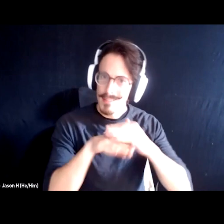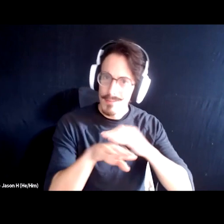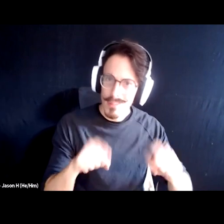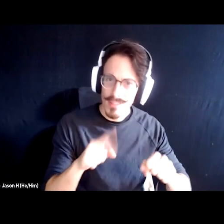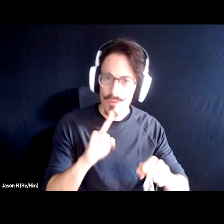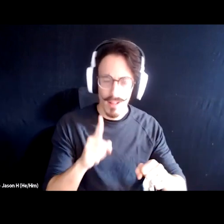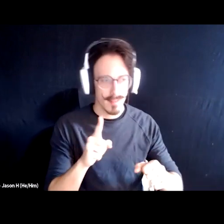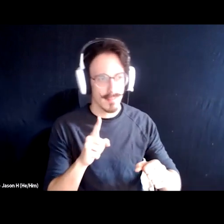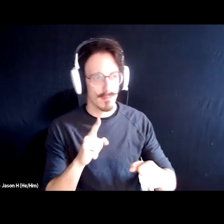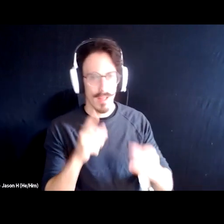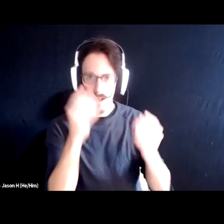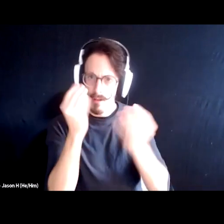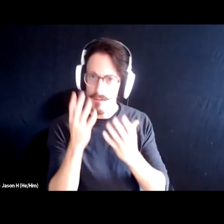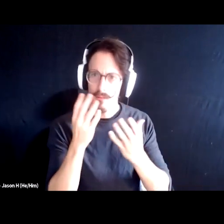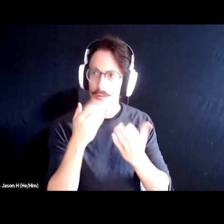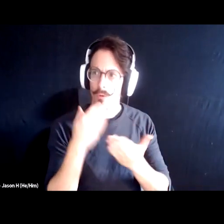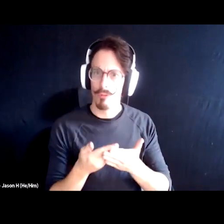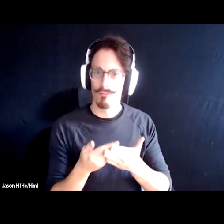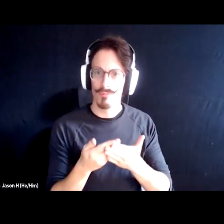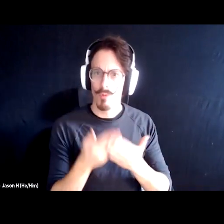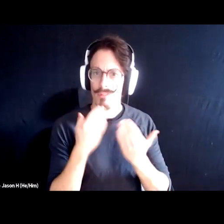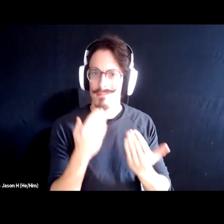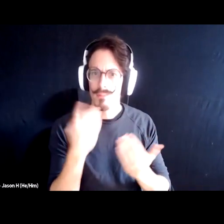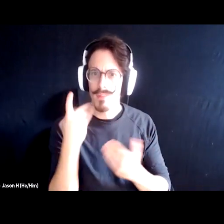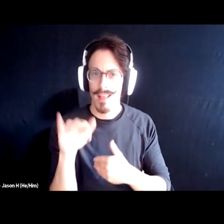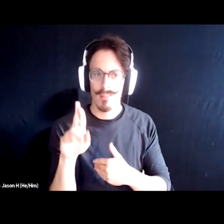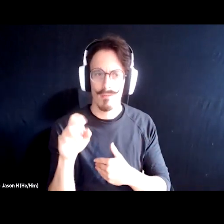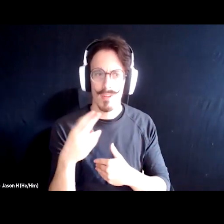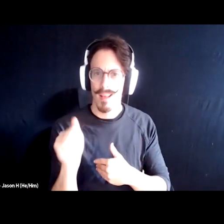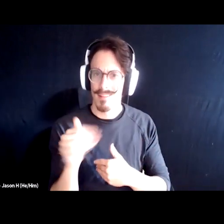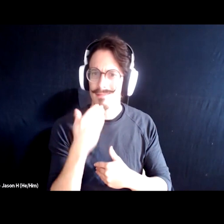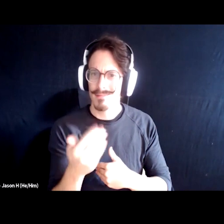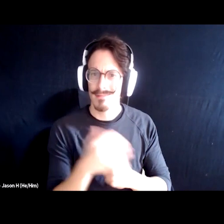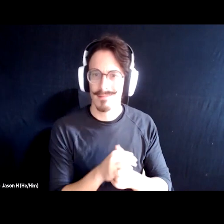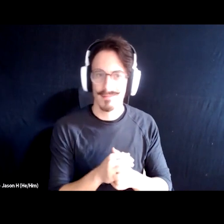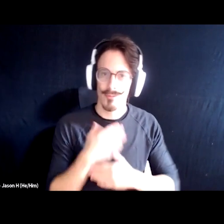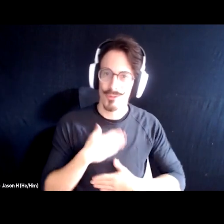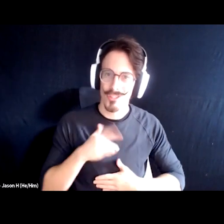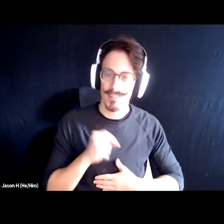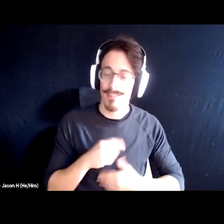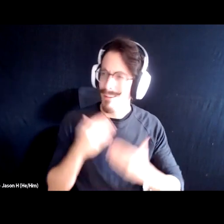informative thing. So thank you for that, Rhea. really appreciate it. Awesome. Great.